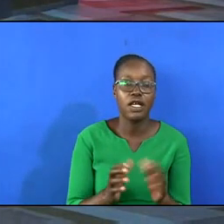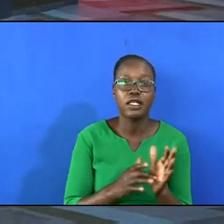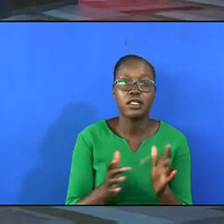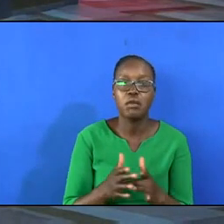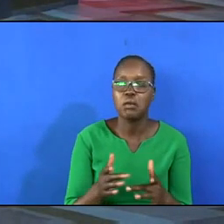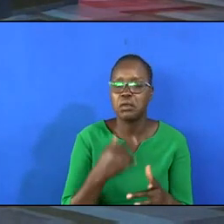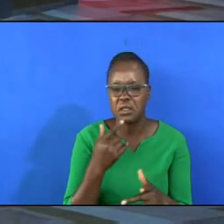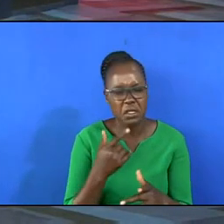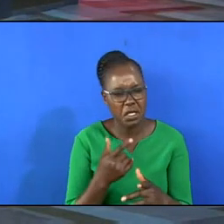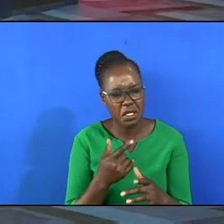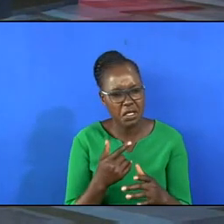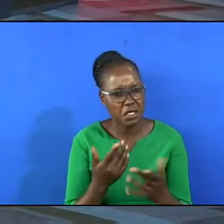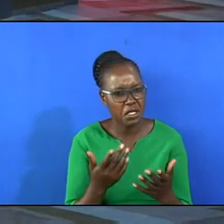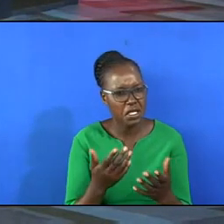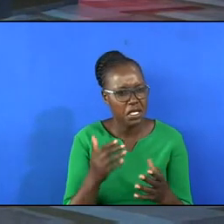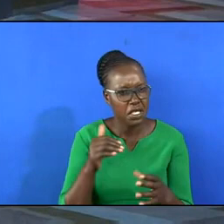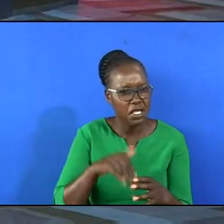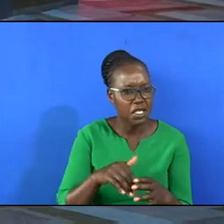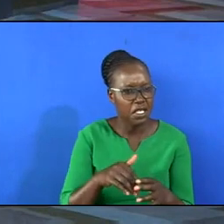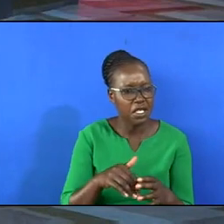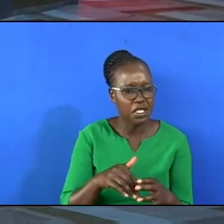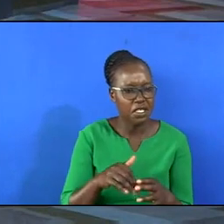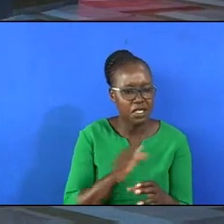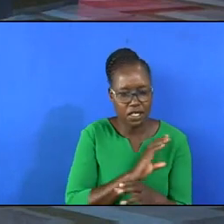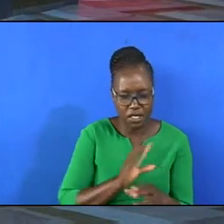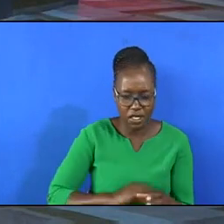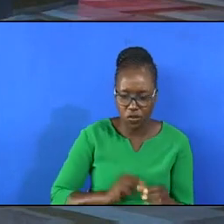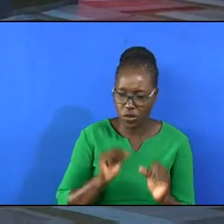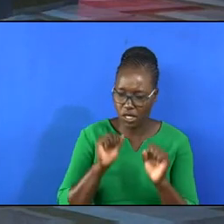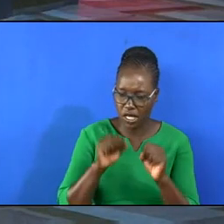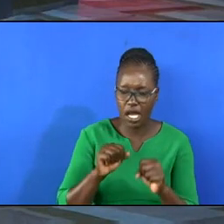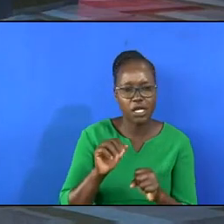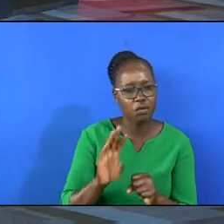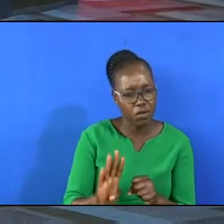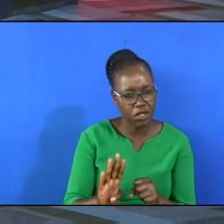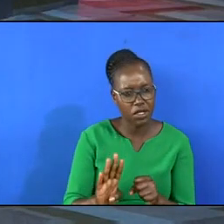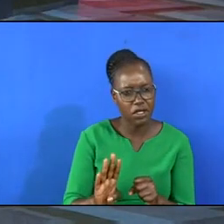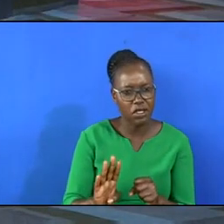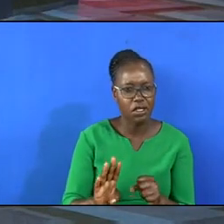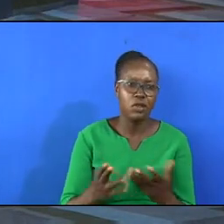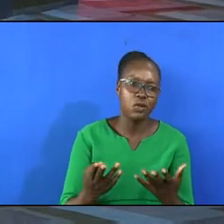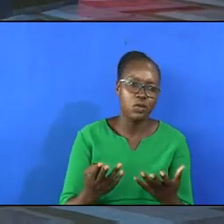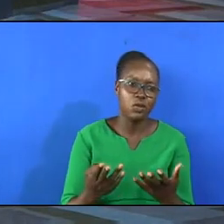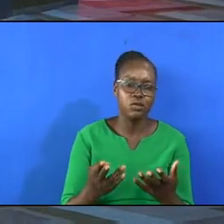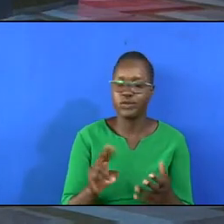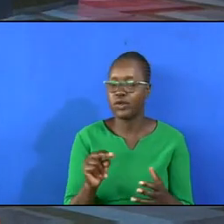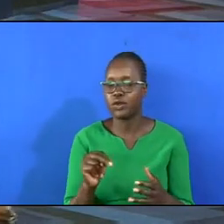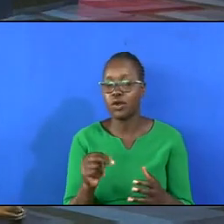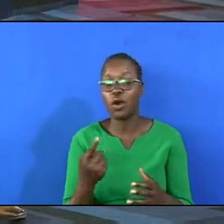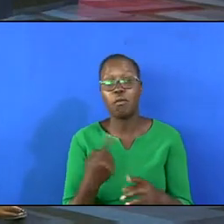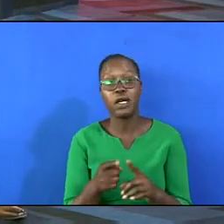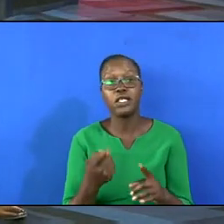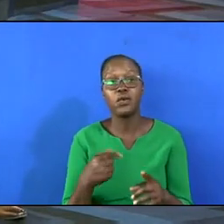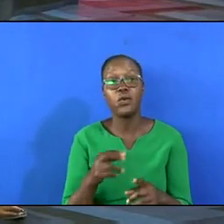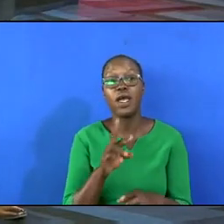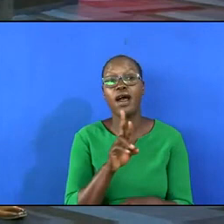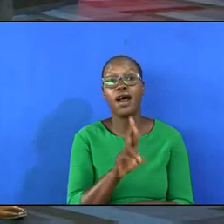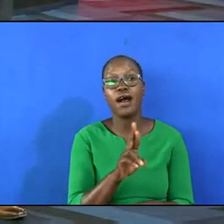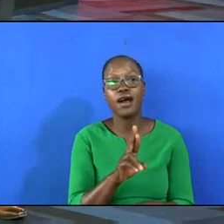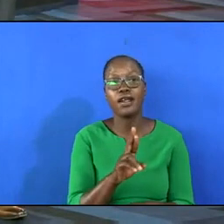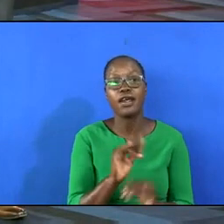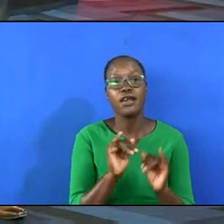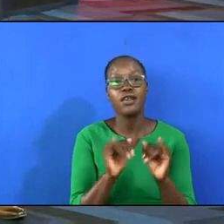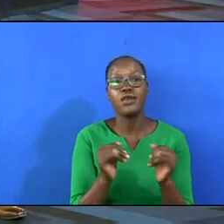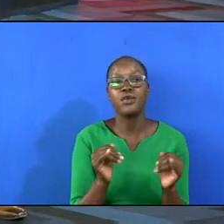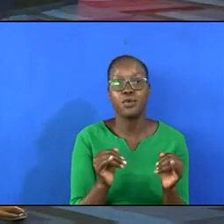say in Christ we can be. We are a new creation. The word